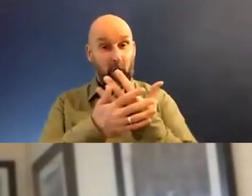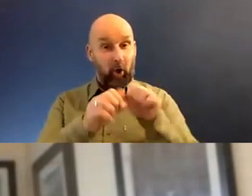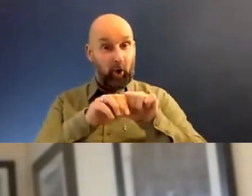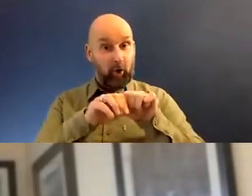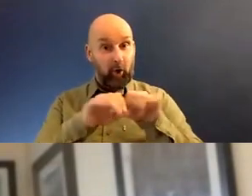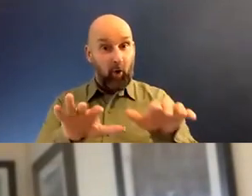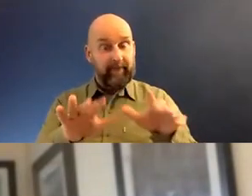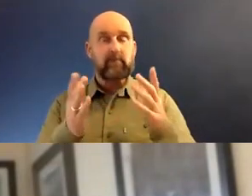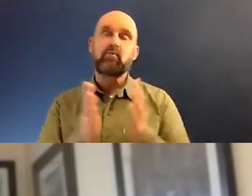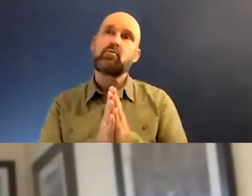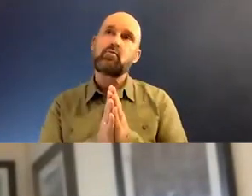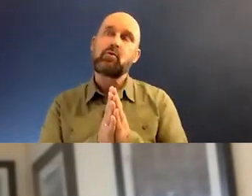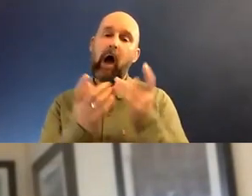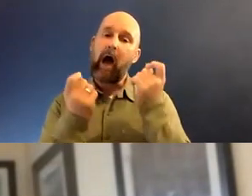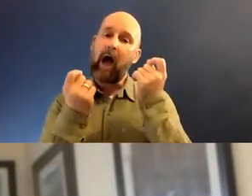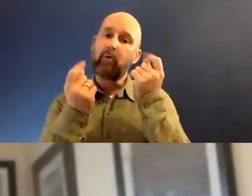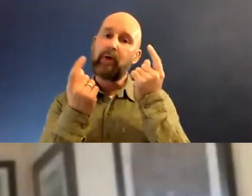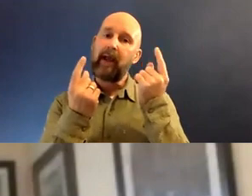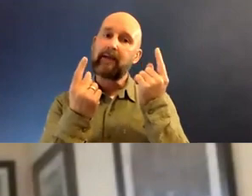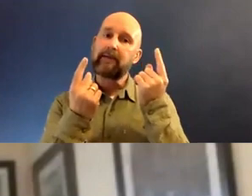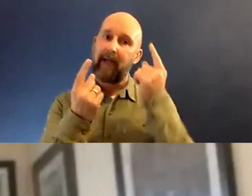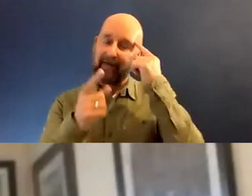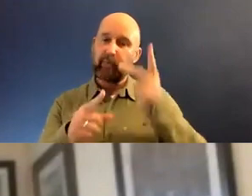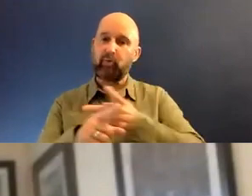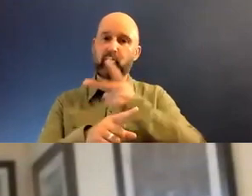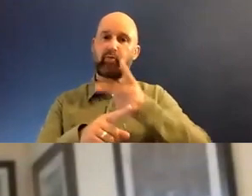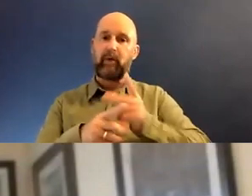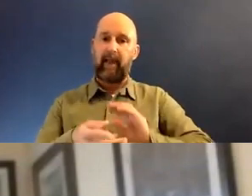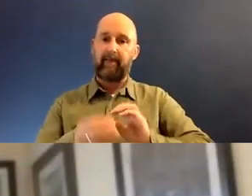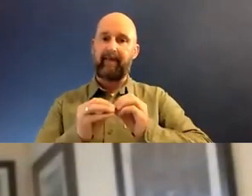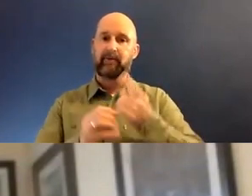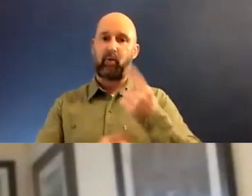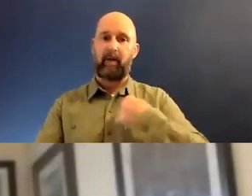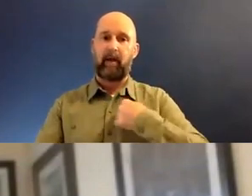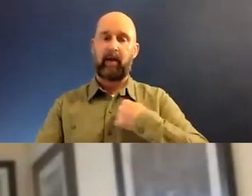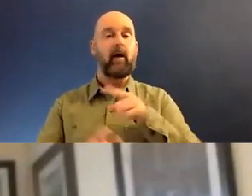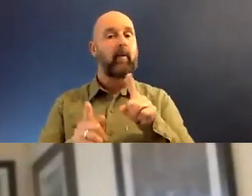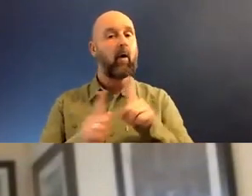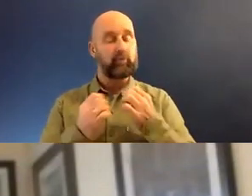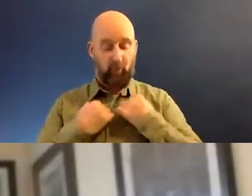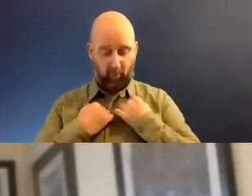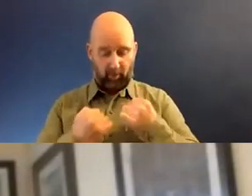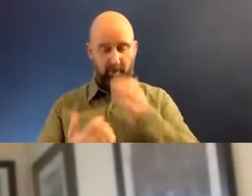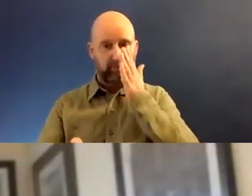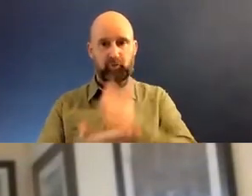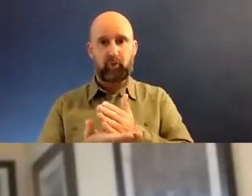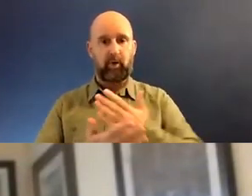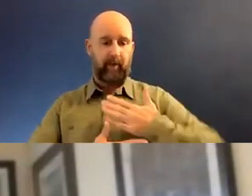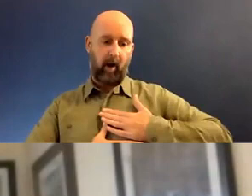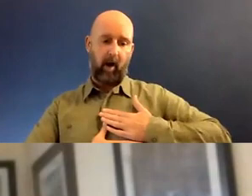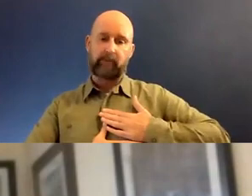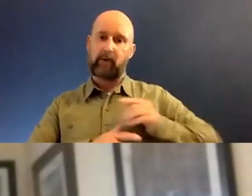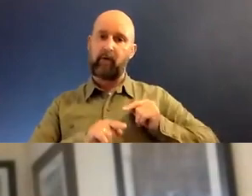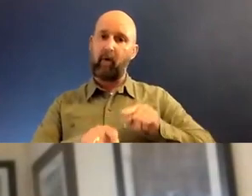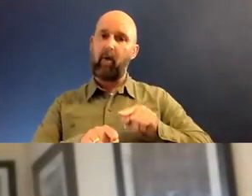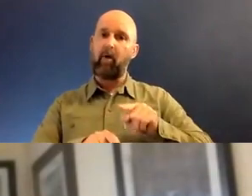I've realized I have to reinvent who I am, but try and stay authentic, true to my vision, my heart, and how I want